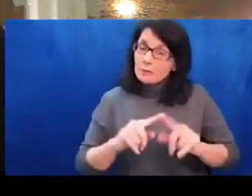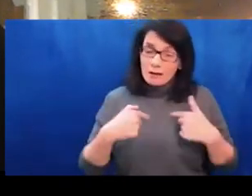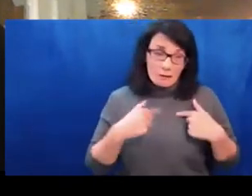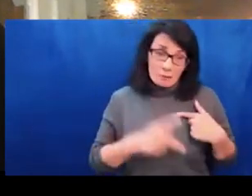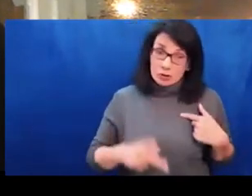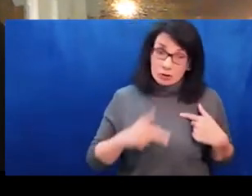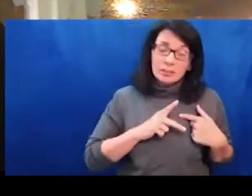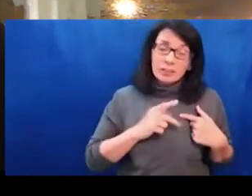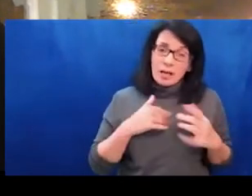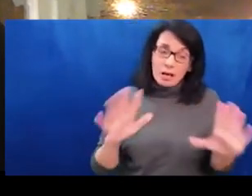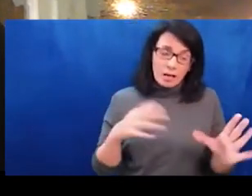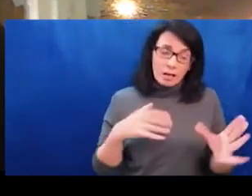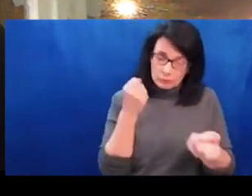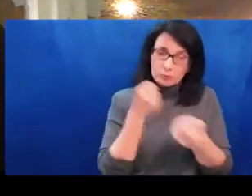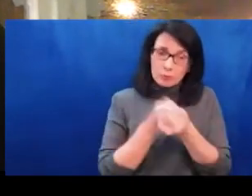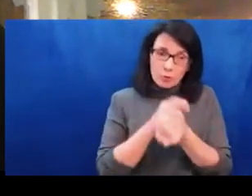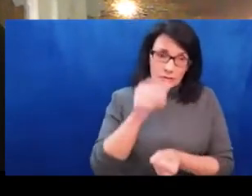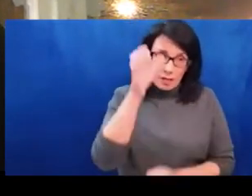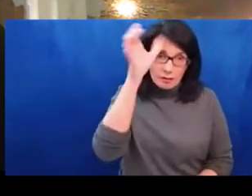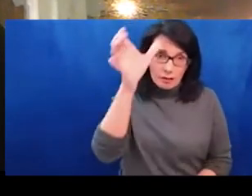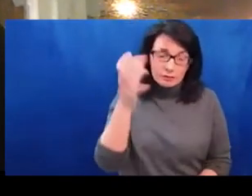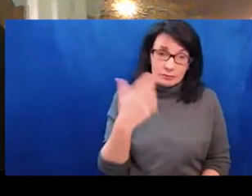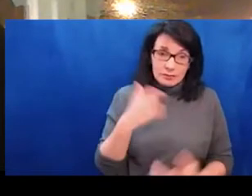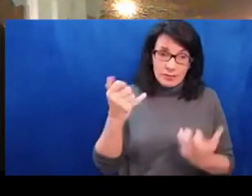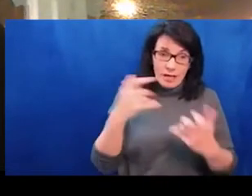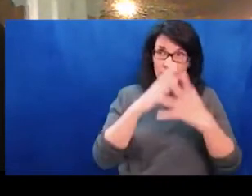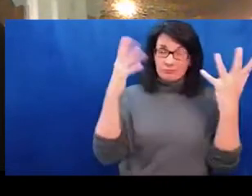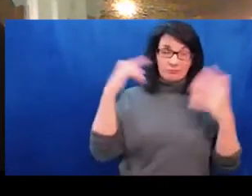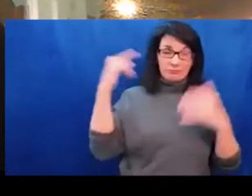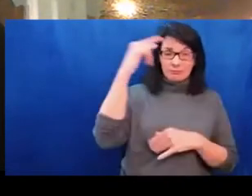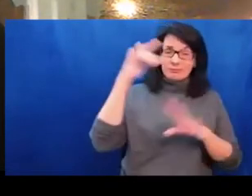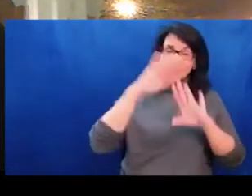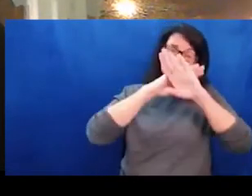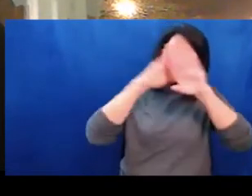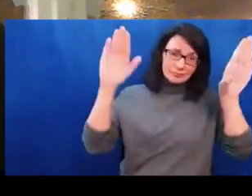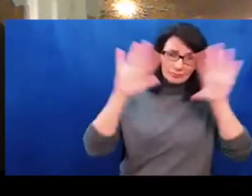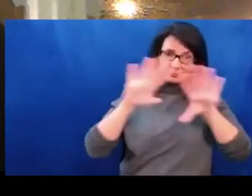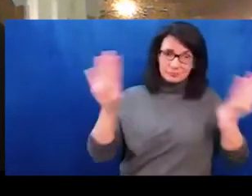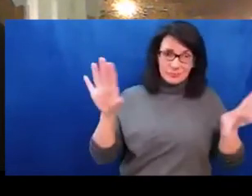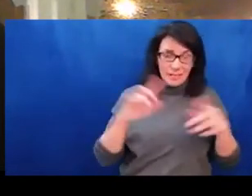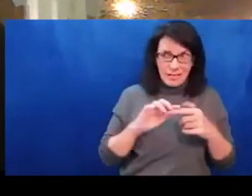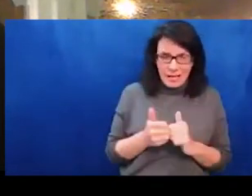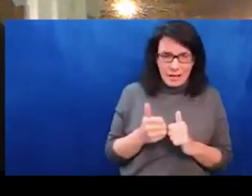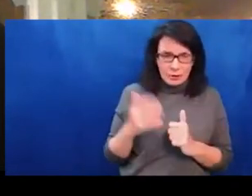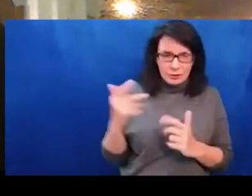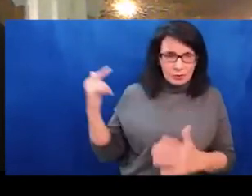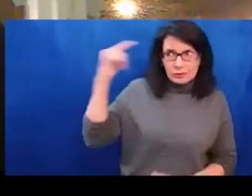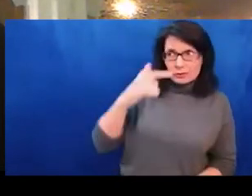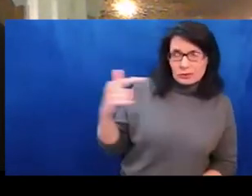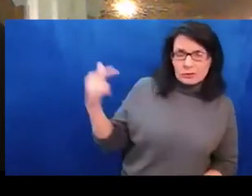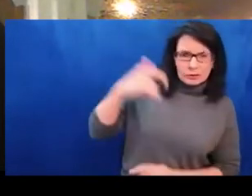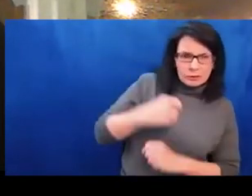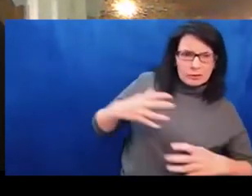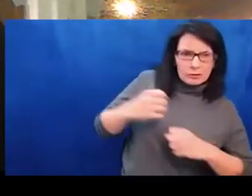part of this war is the using of missile attacks by Russia. So the Western powers